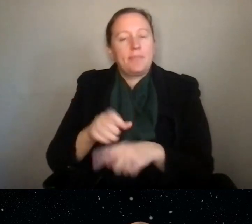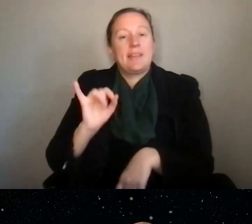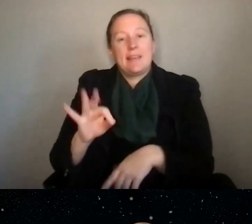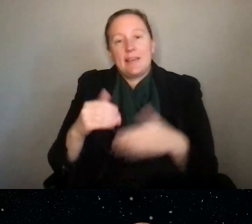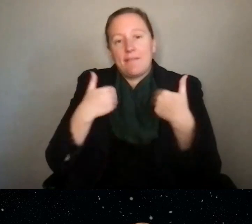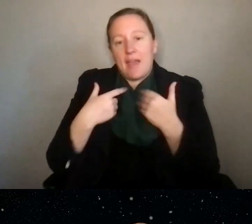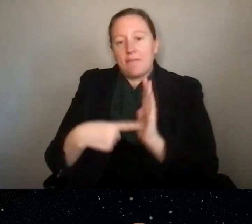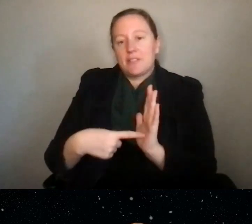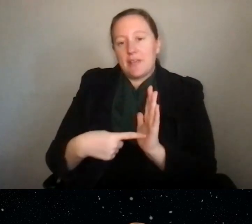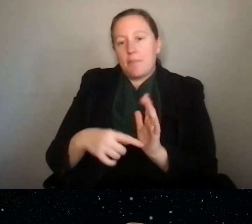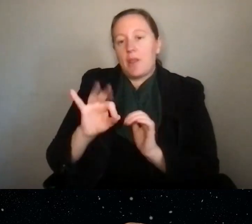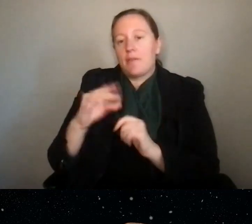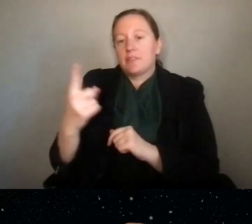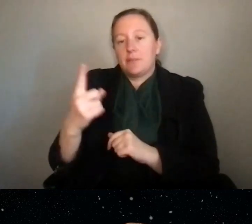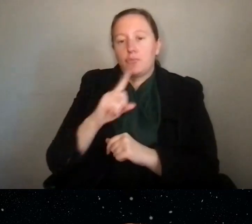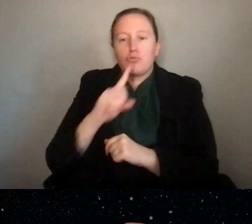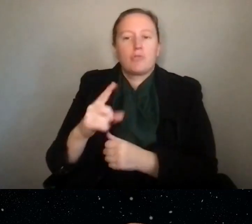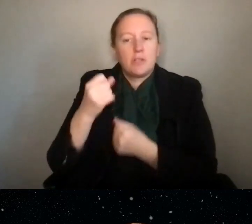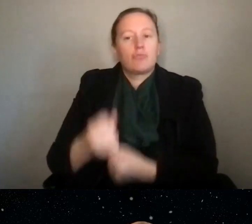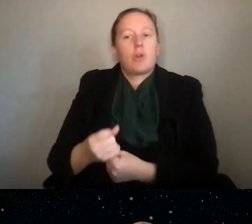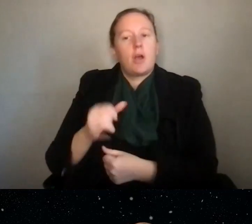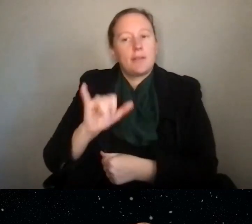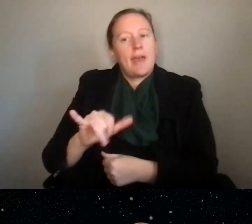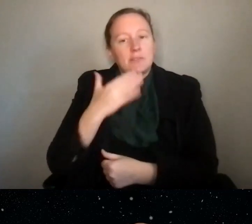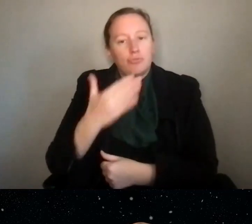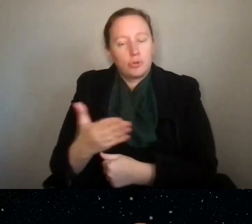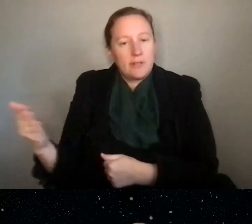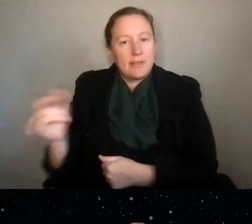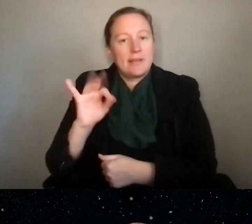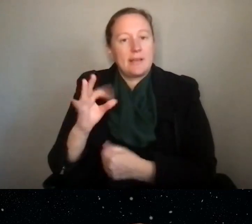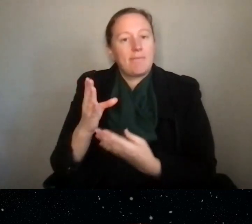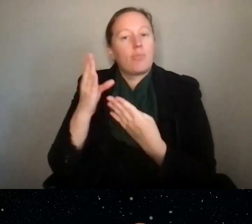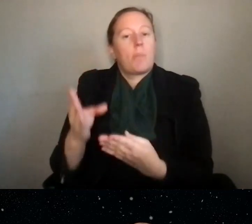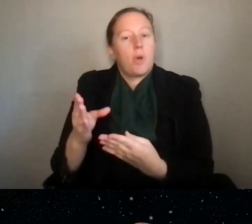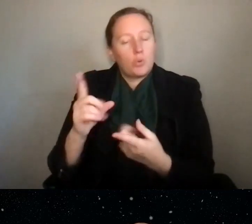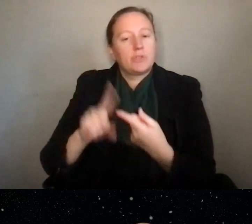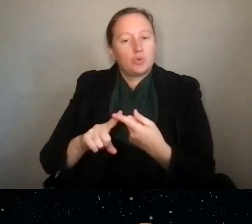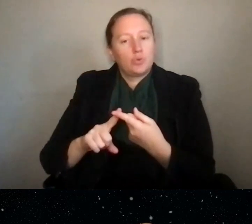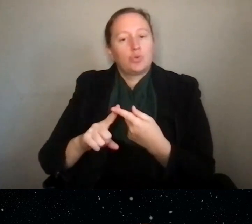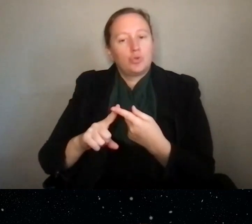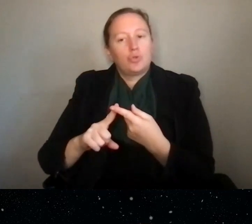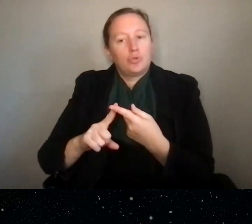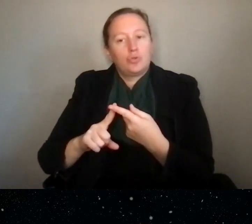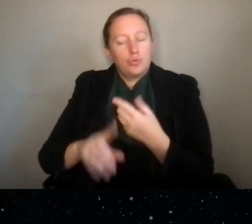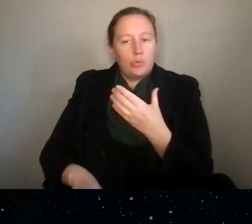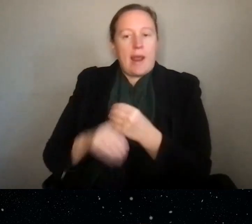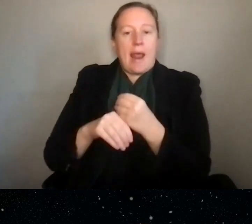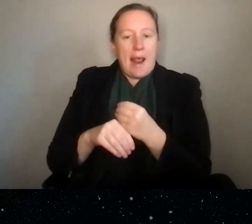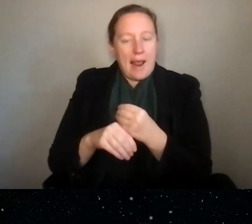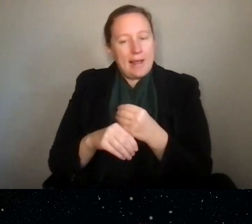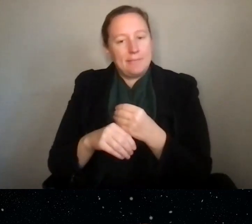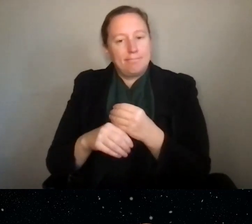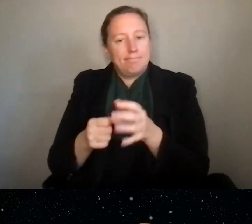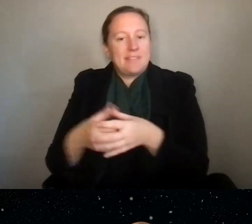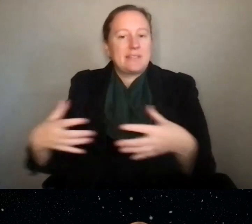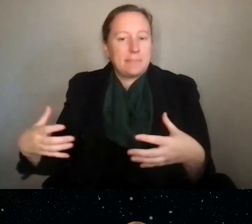have an example there of something that's really strong, that's a strength if you're proposing to build on the strong thing that you've done in the past.